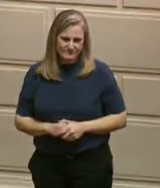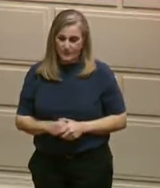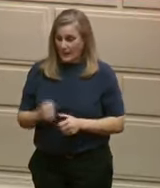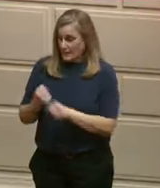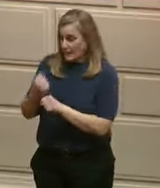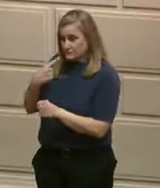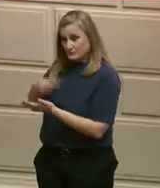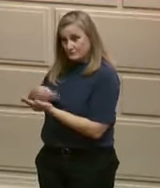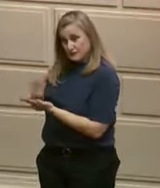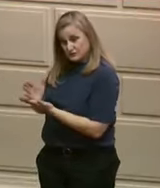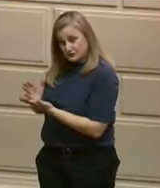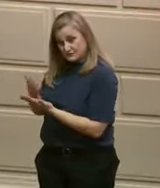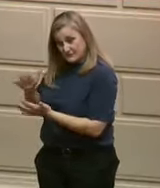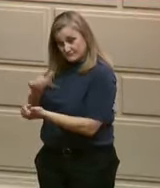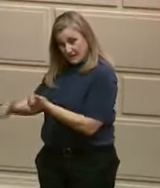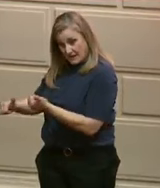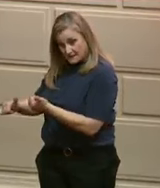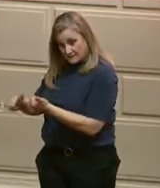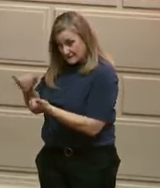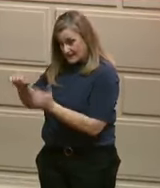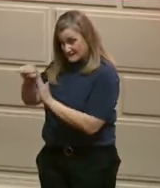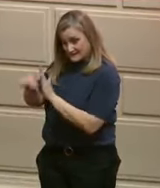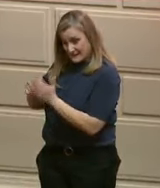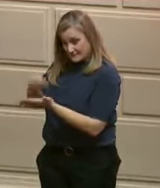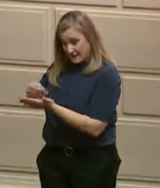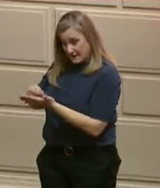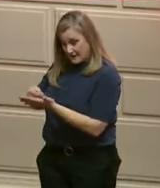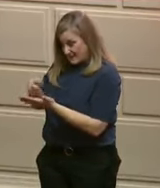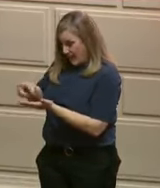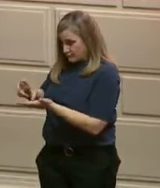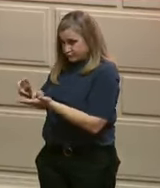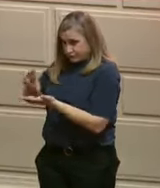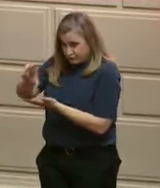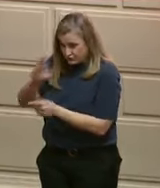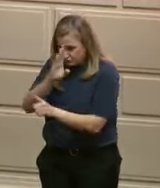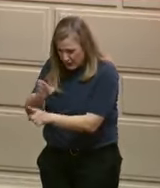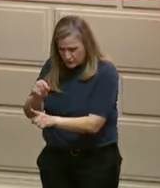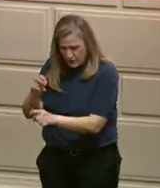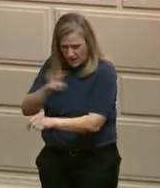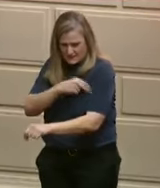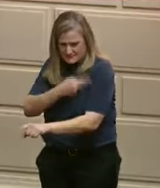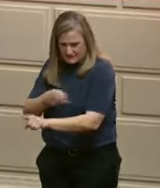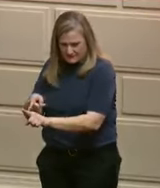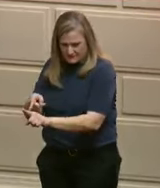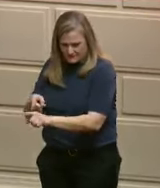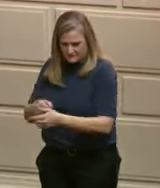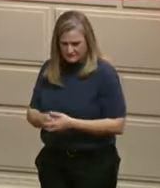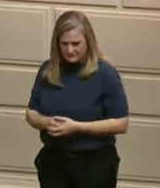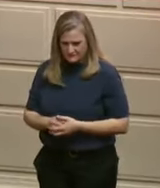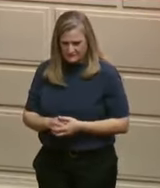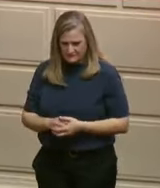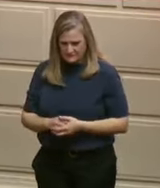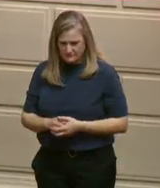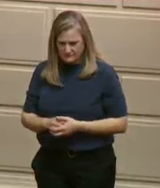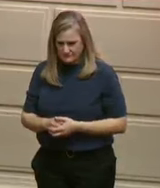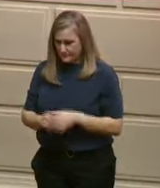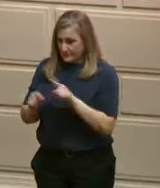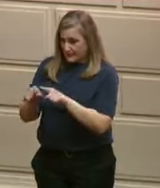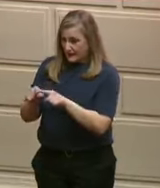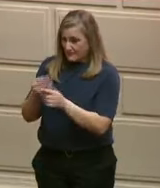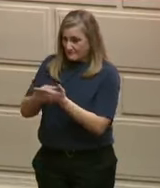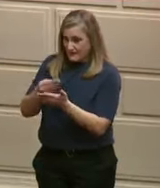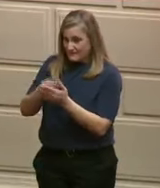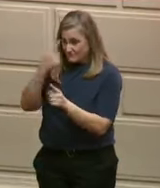-directed payments to hospitals. These new payments combined other changes resulted in